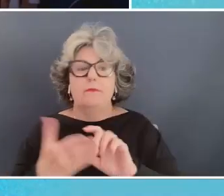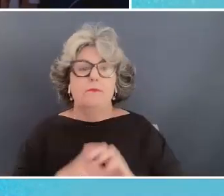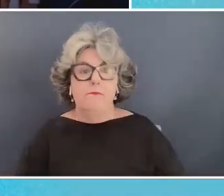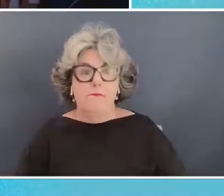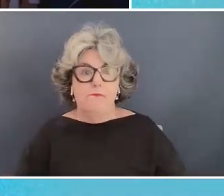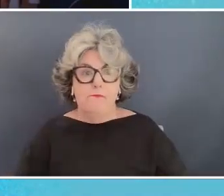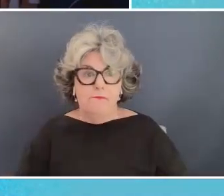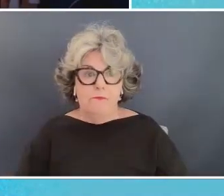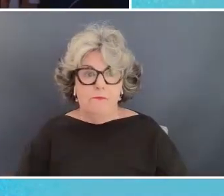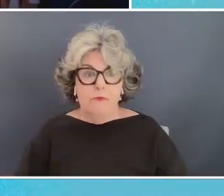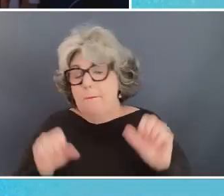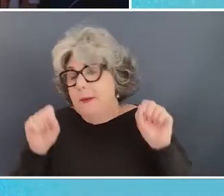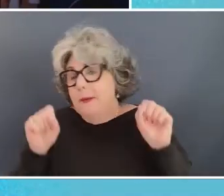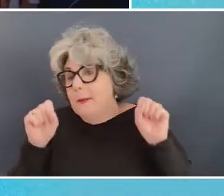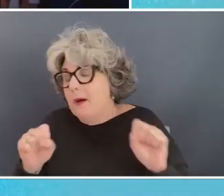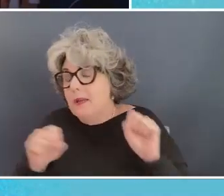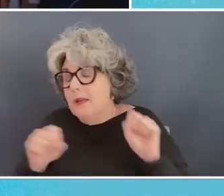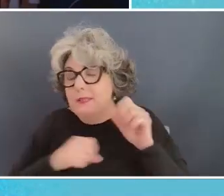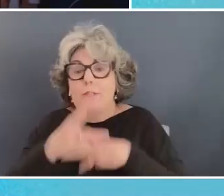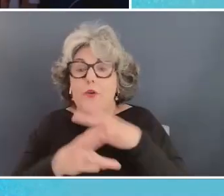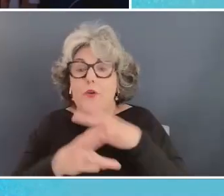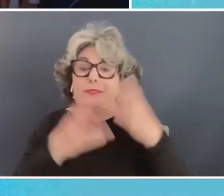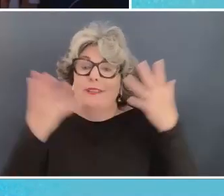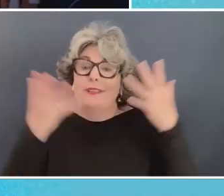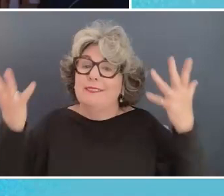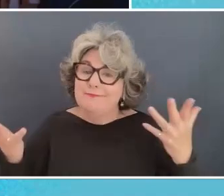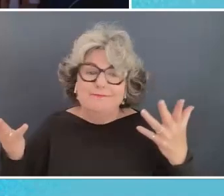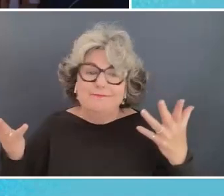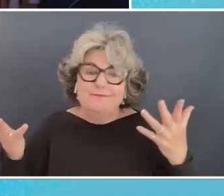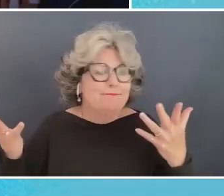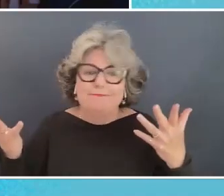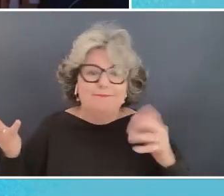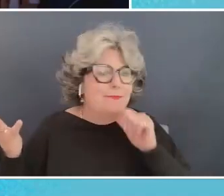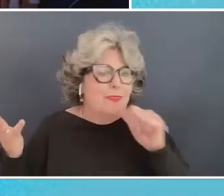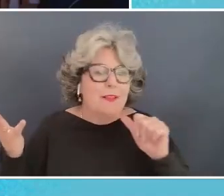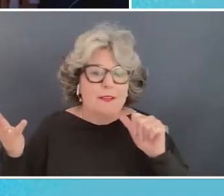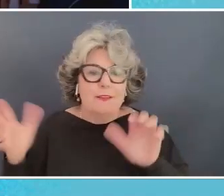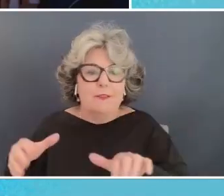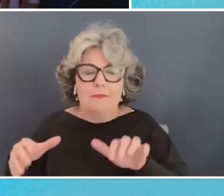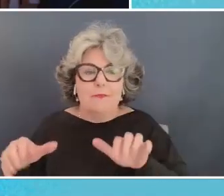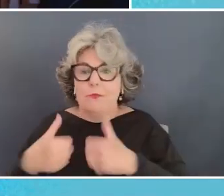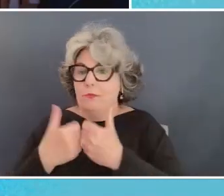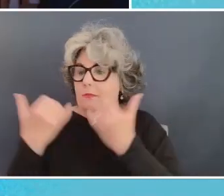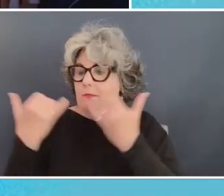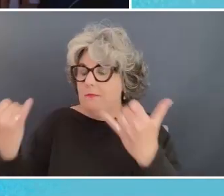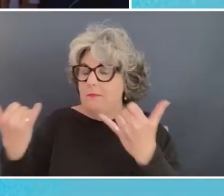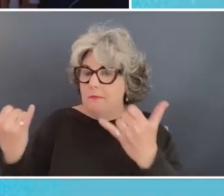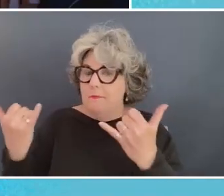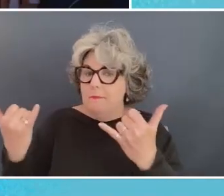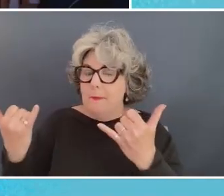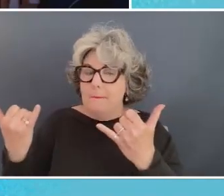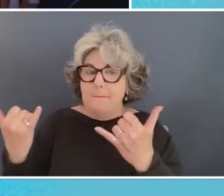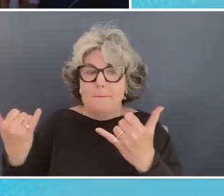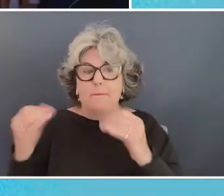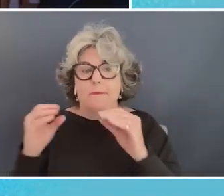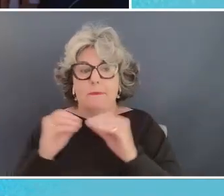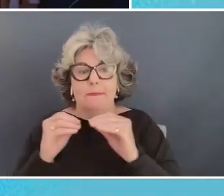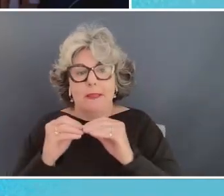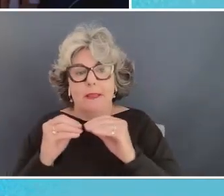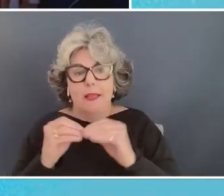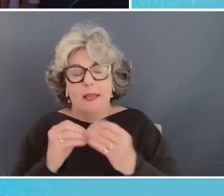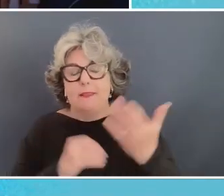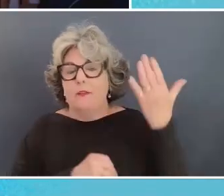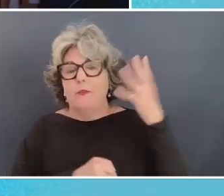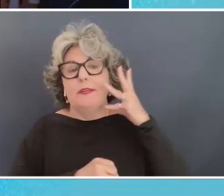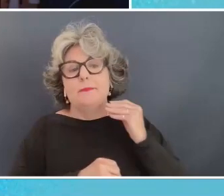possibility that the world says you know we're not the crisis now is just as great as the crisis that we went